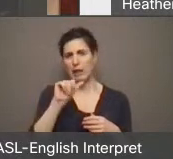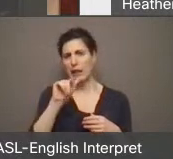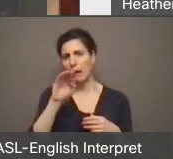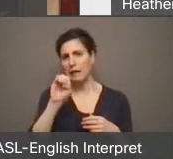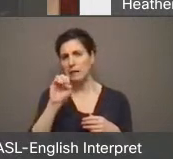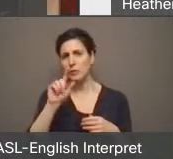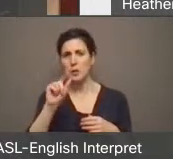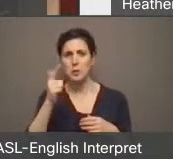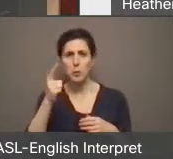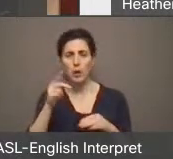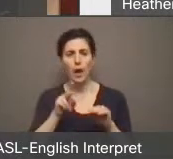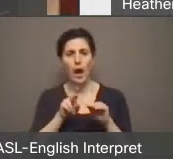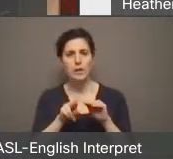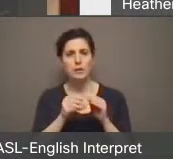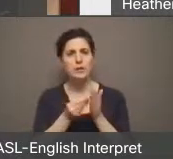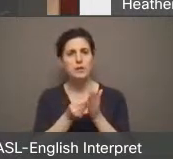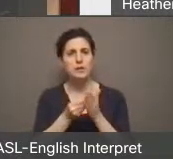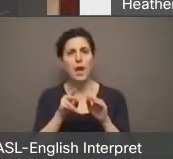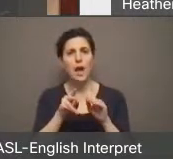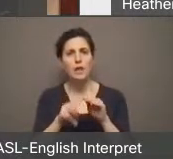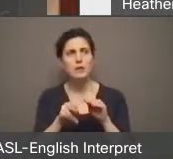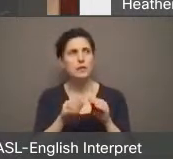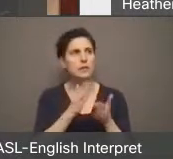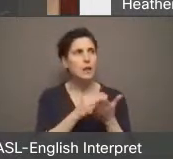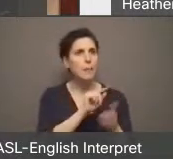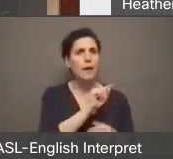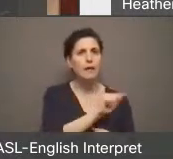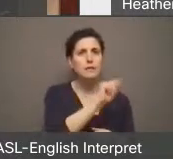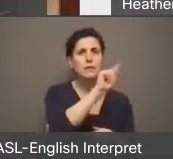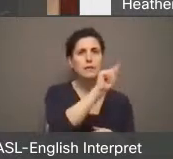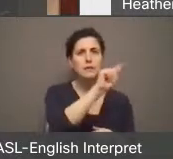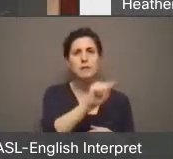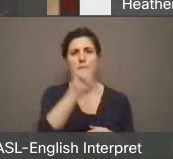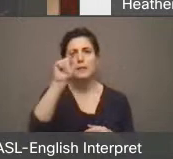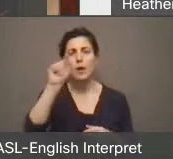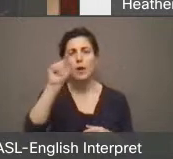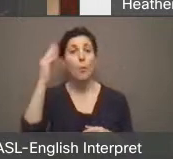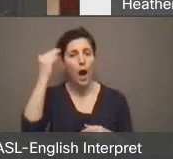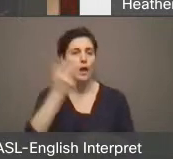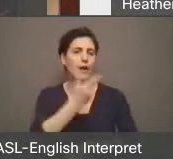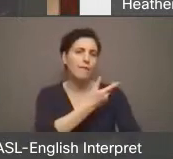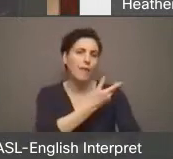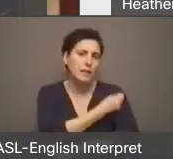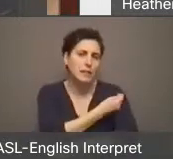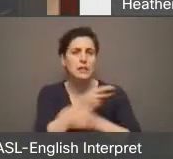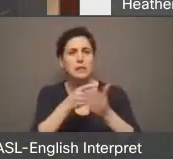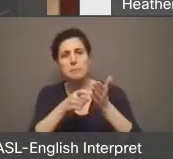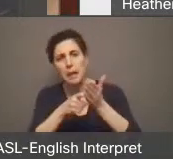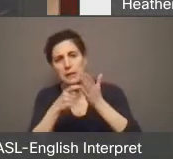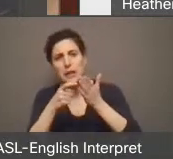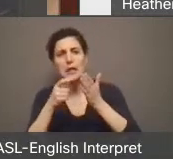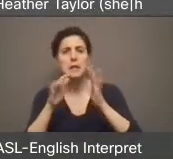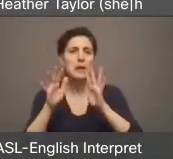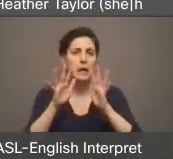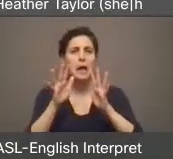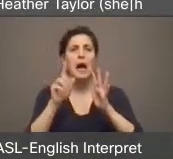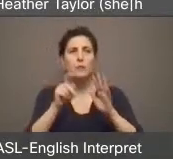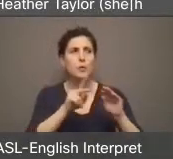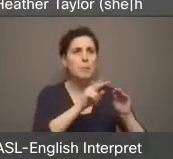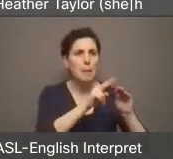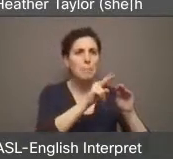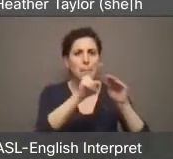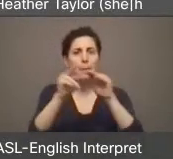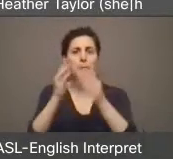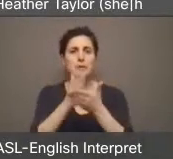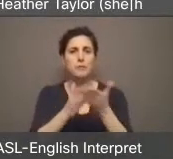which were, you know, the announced reason was due to the vaccine mandate. And if we take that explanation at face value,